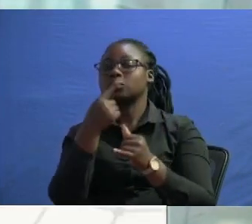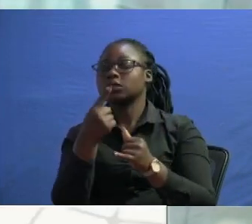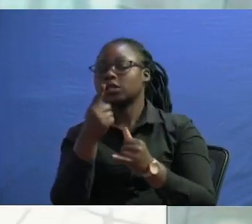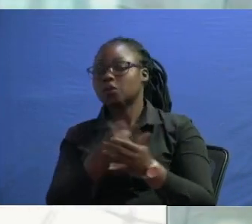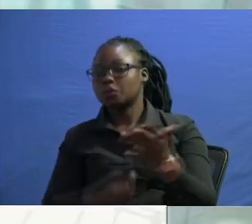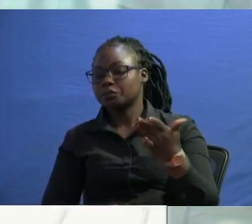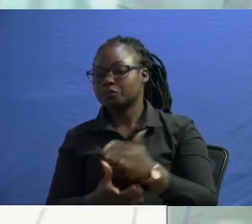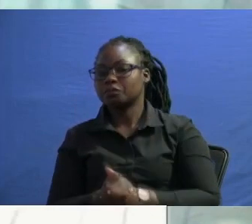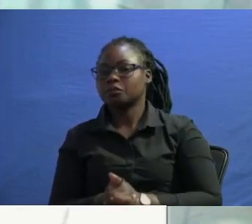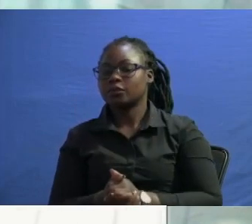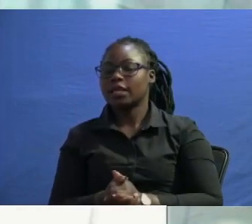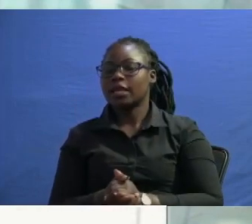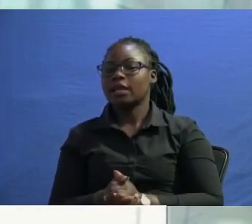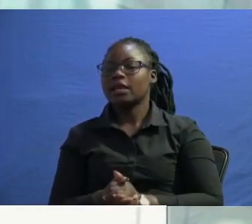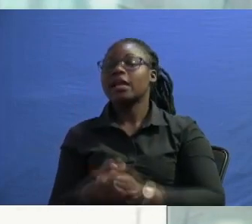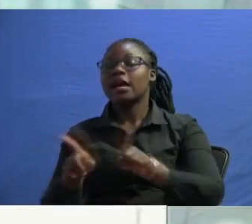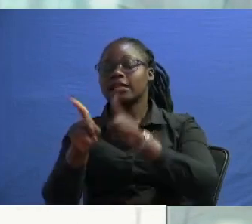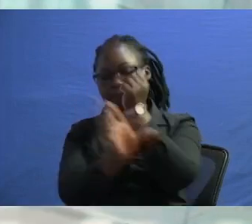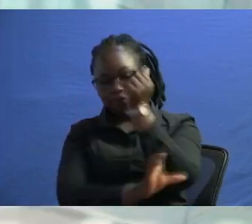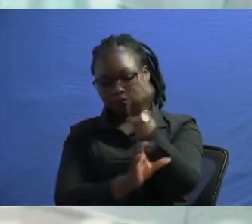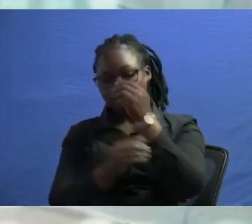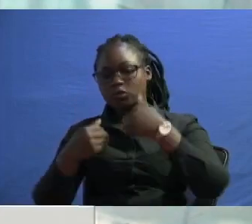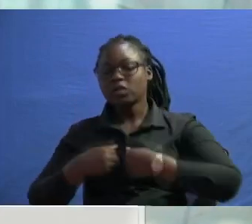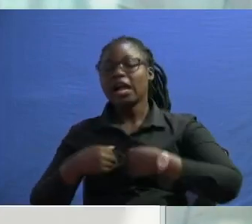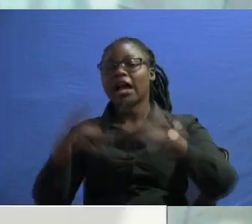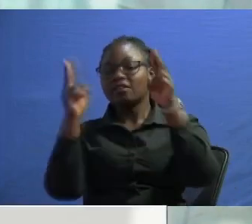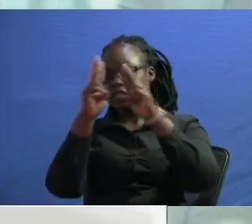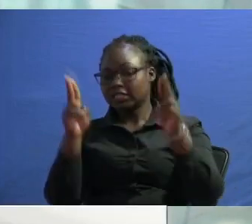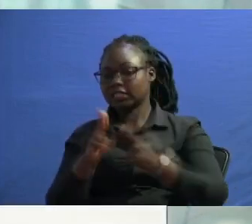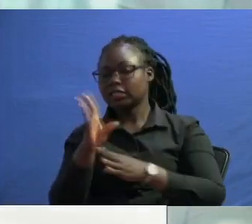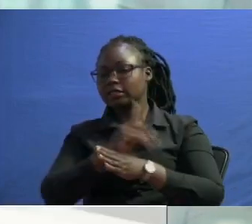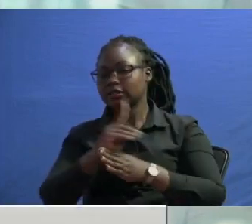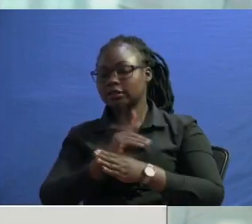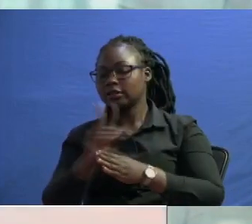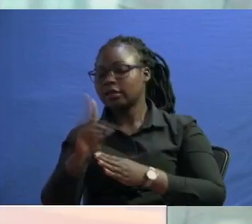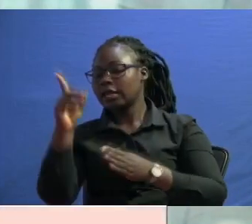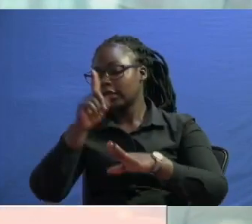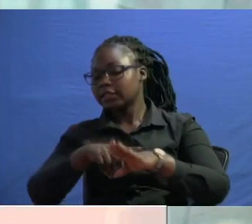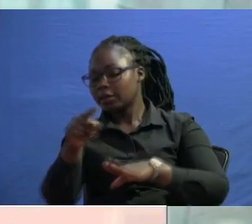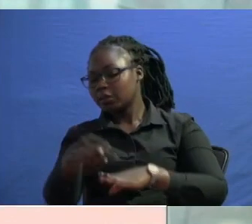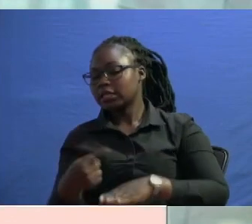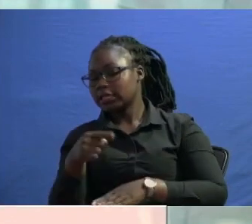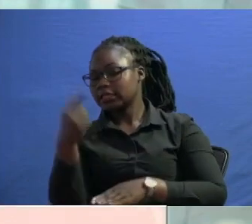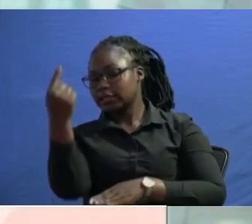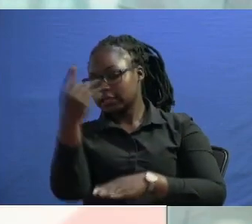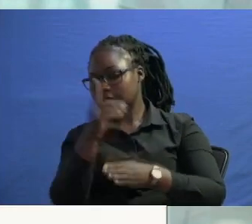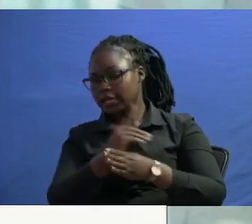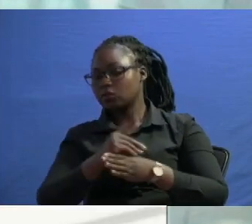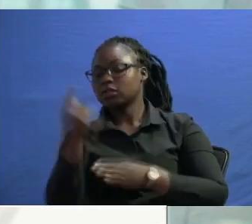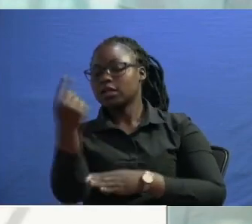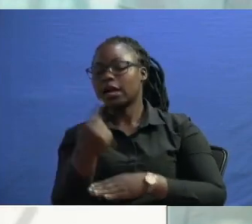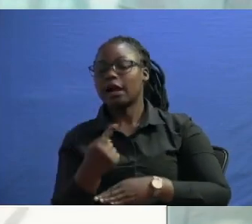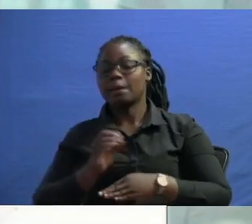uh as a country we have an international duty and uh when such duty calls our country